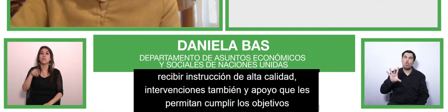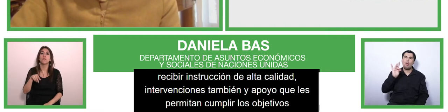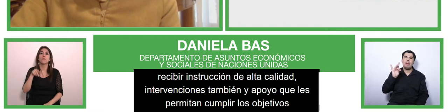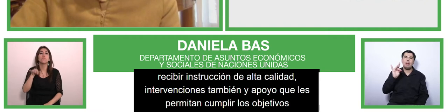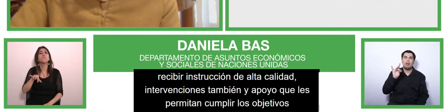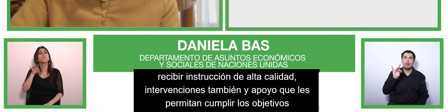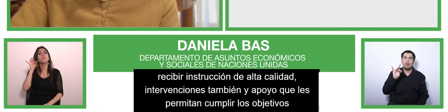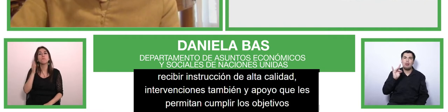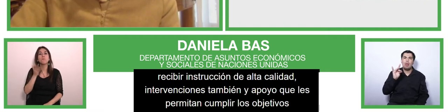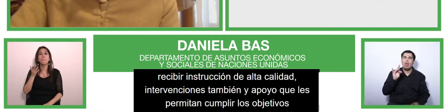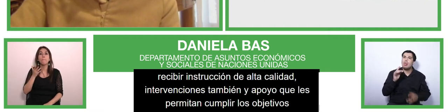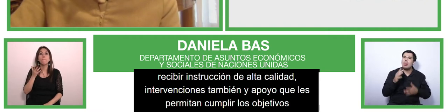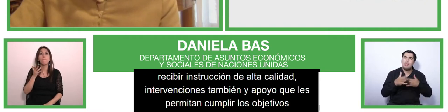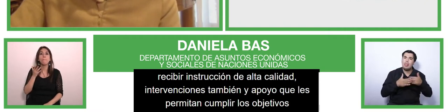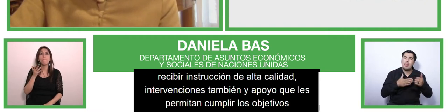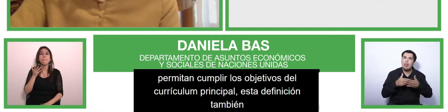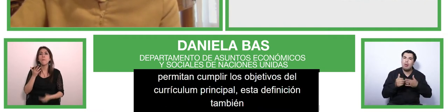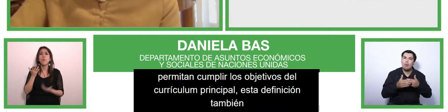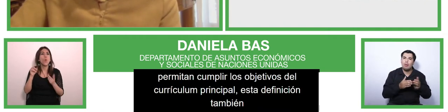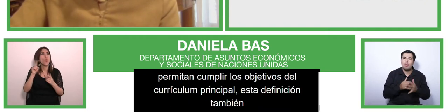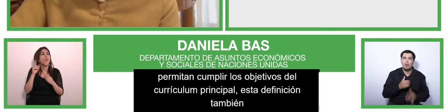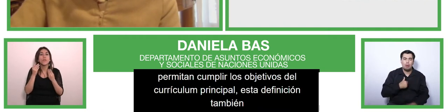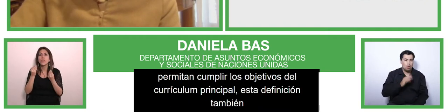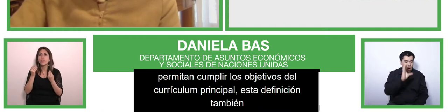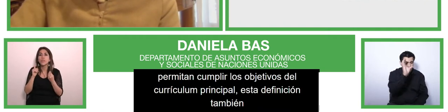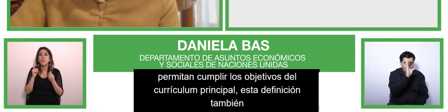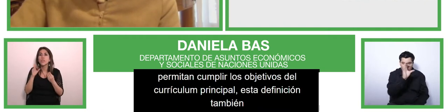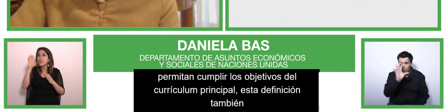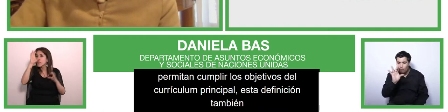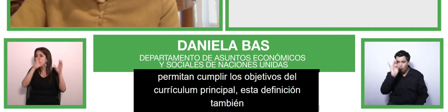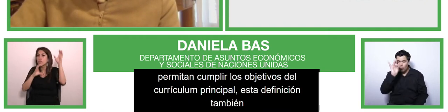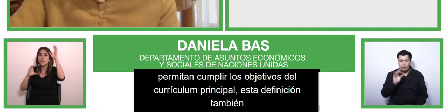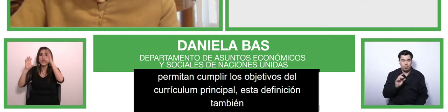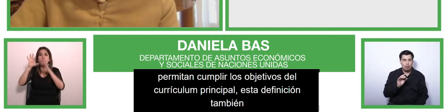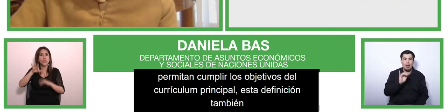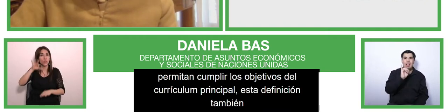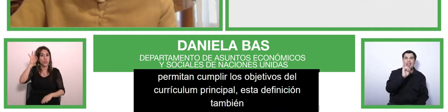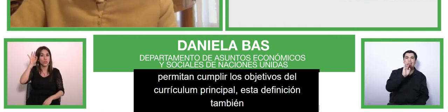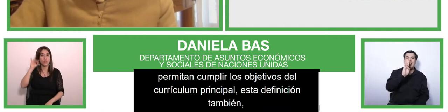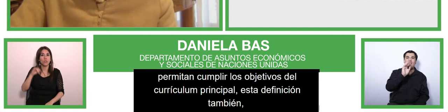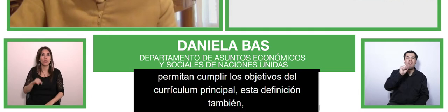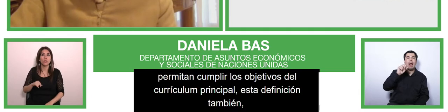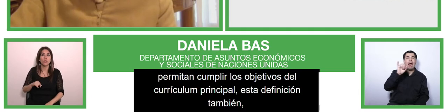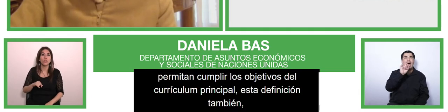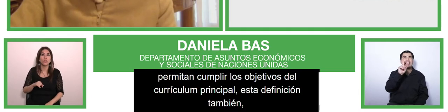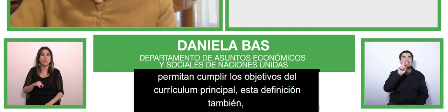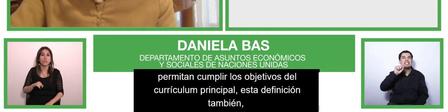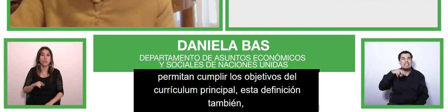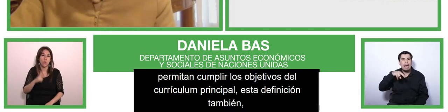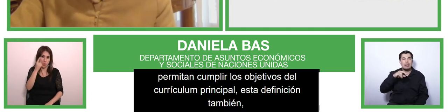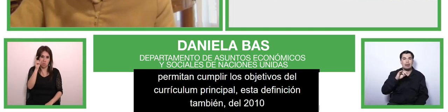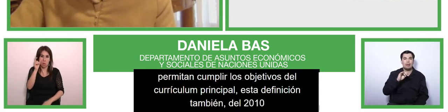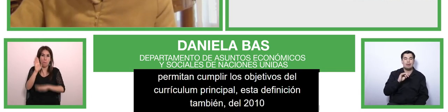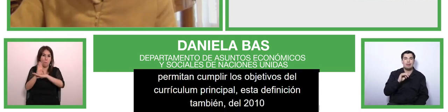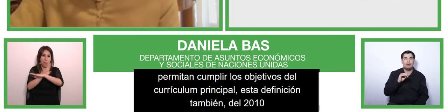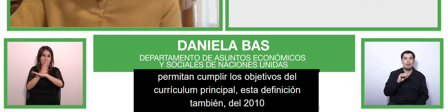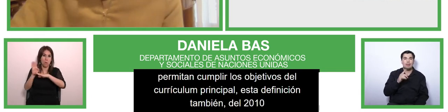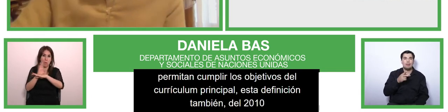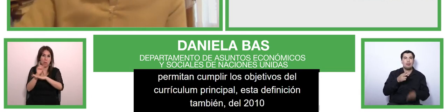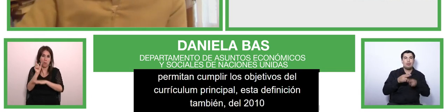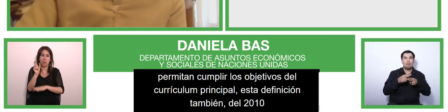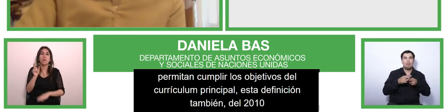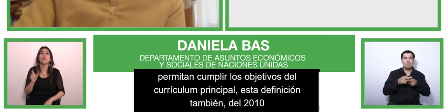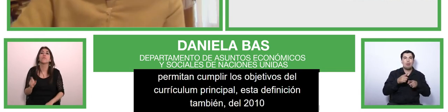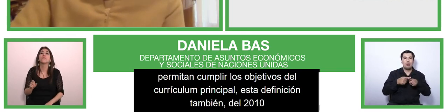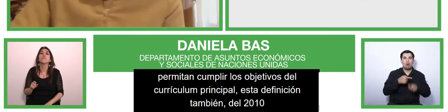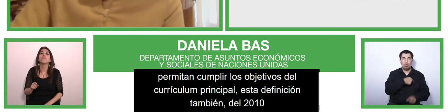almazan and valenti and from 2010 and alqueri and got from 2012 i liked it now